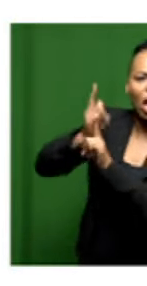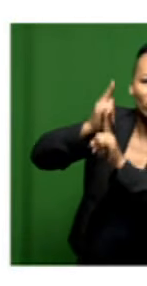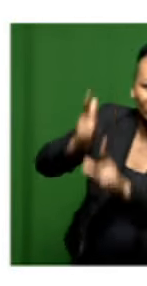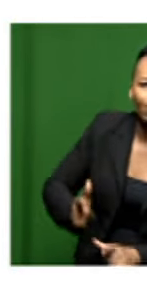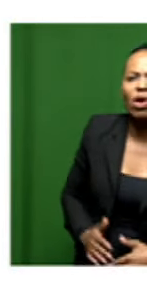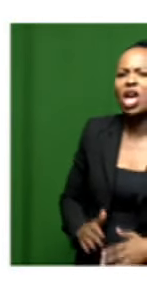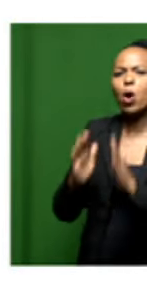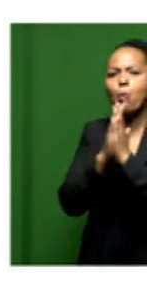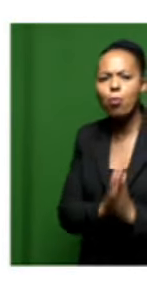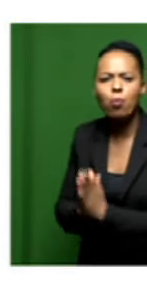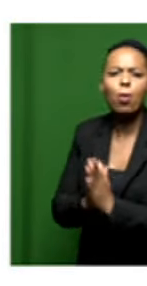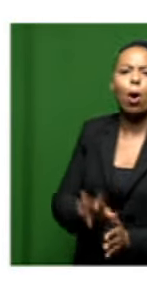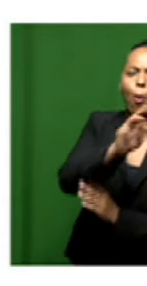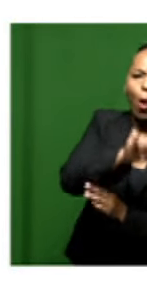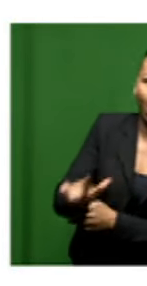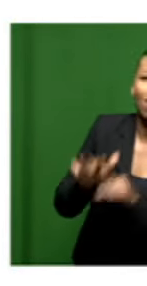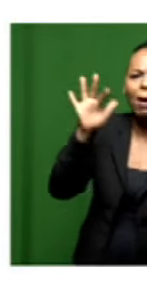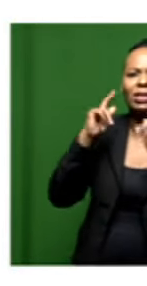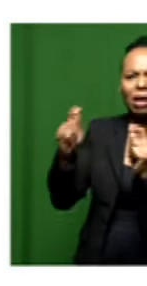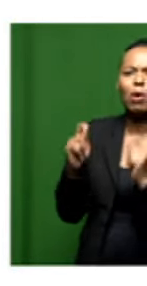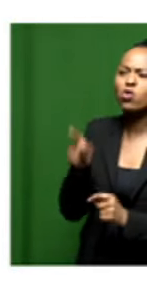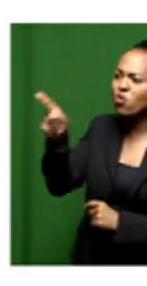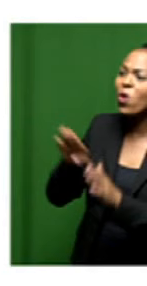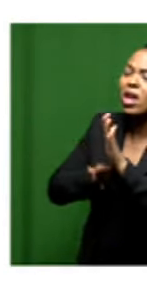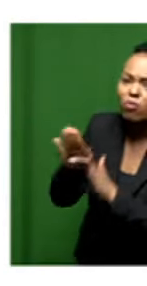planned or what has been done to improve these spaces?